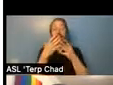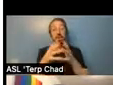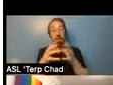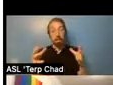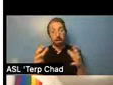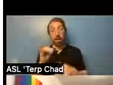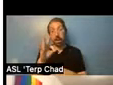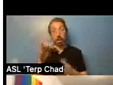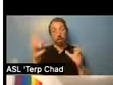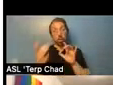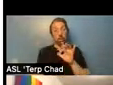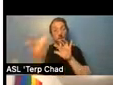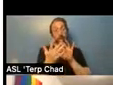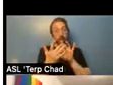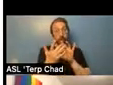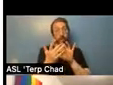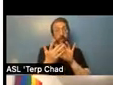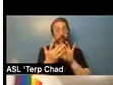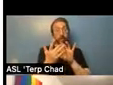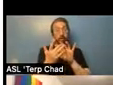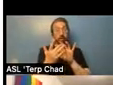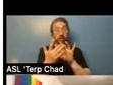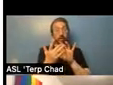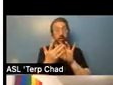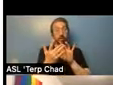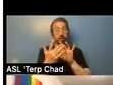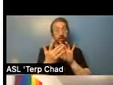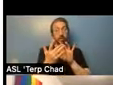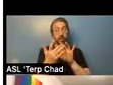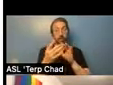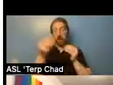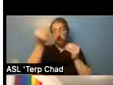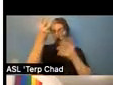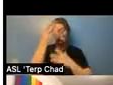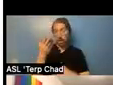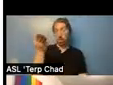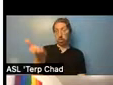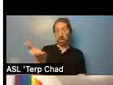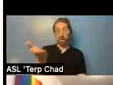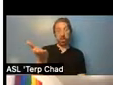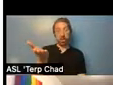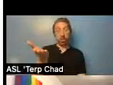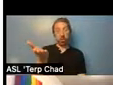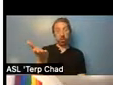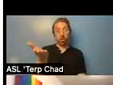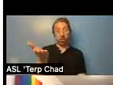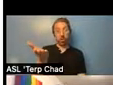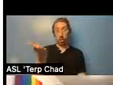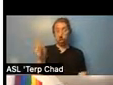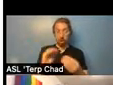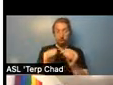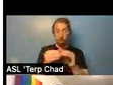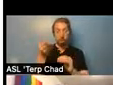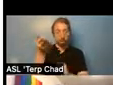if you want to contact us, uh, got the information right there, take a look, count, um, here's the number, got Twitter